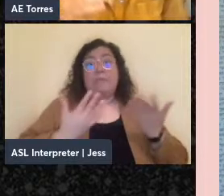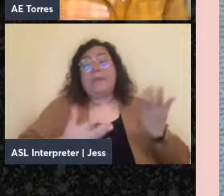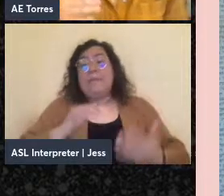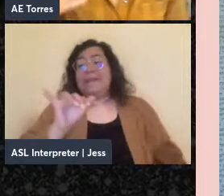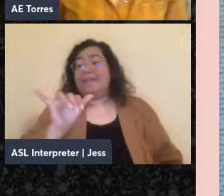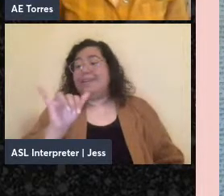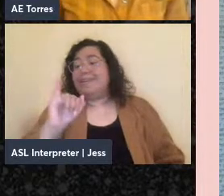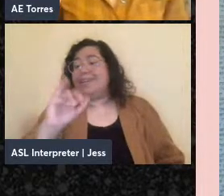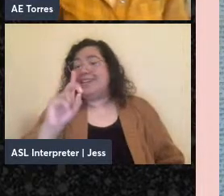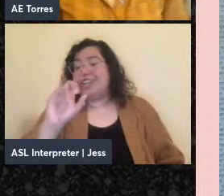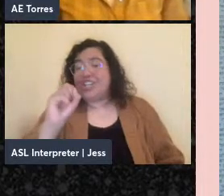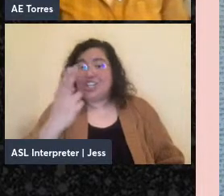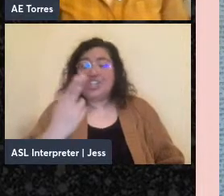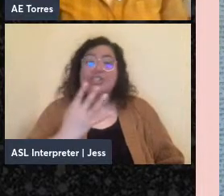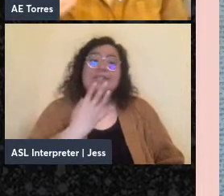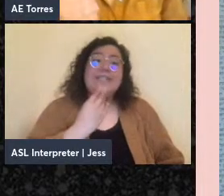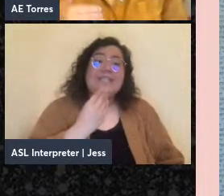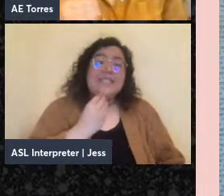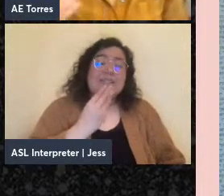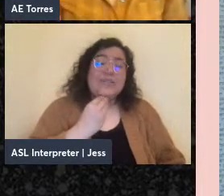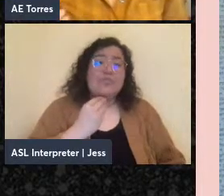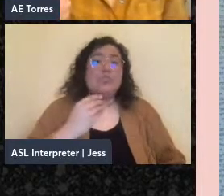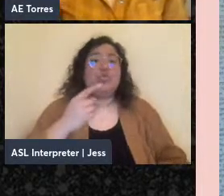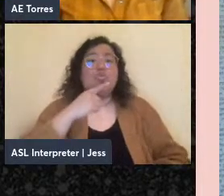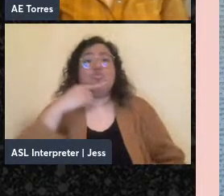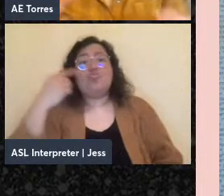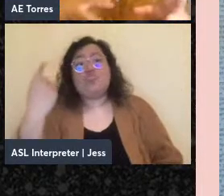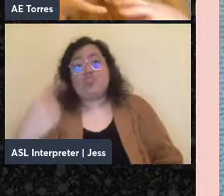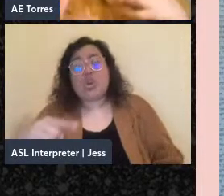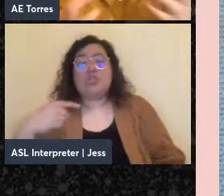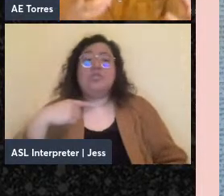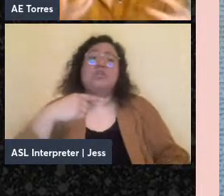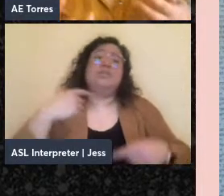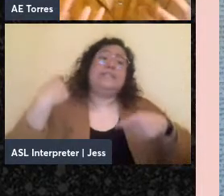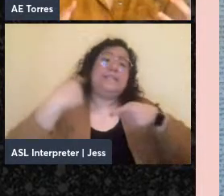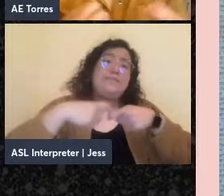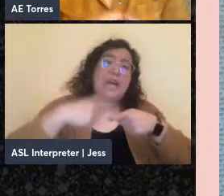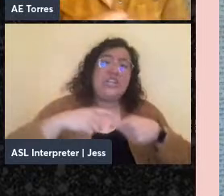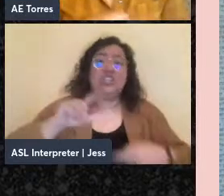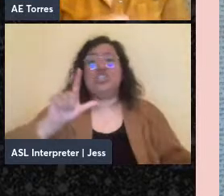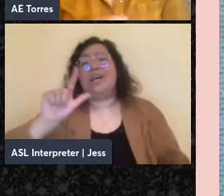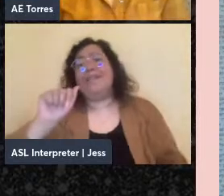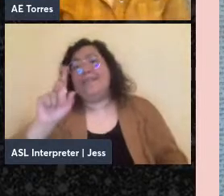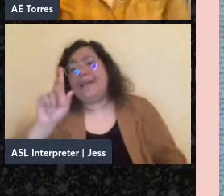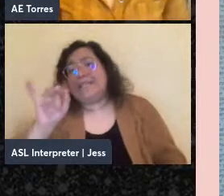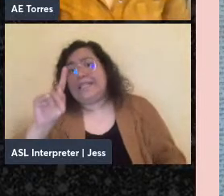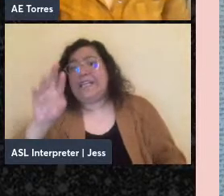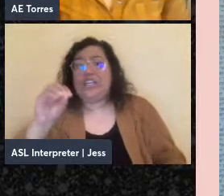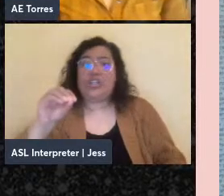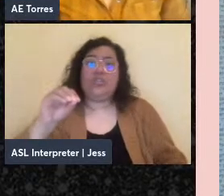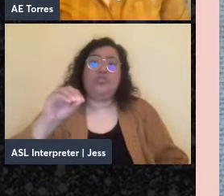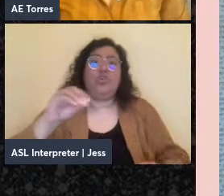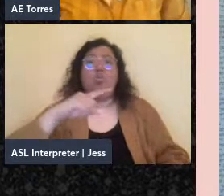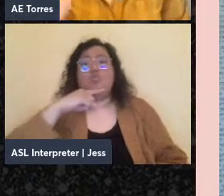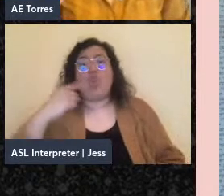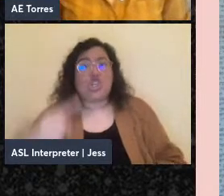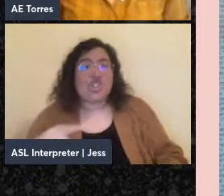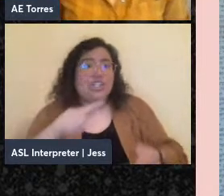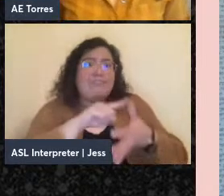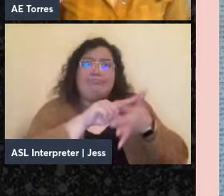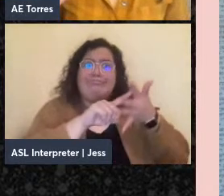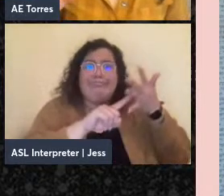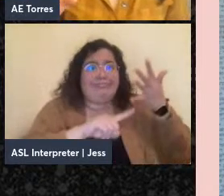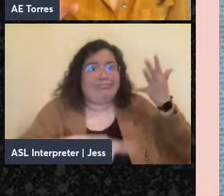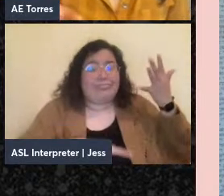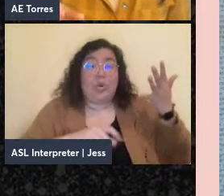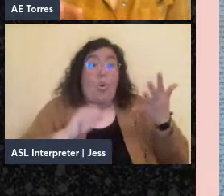Russian, German, English, Esperanto, French, Spanish, Ladino, or a combination thereof. And one of the